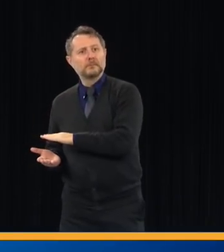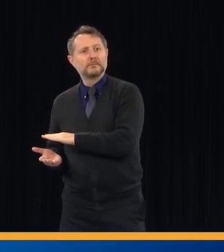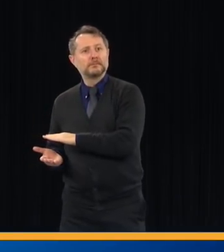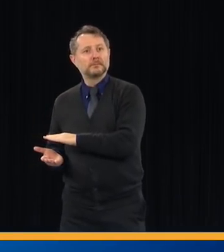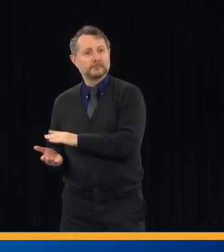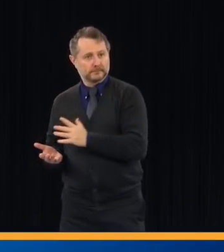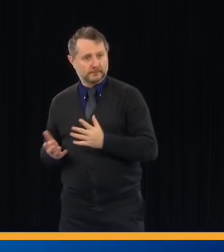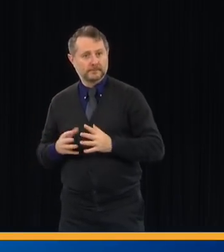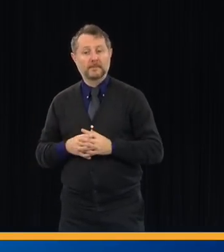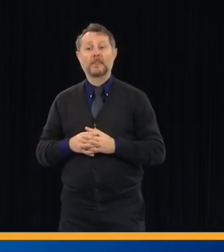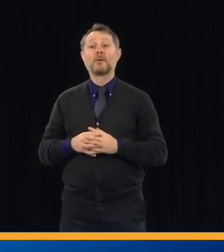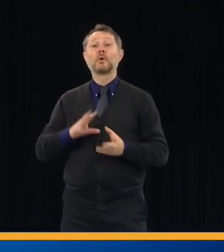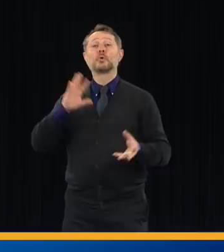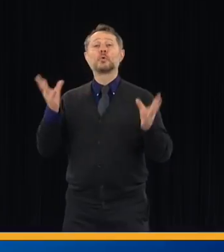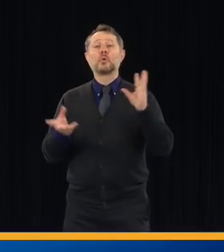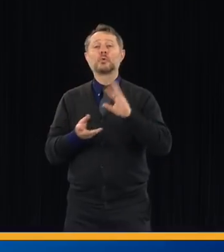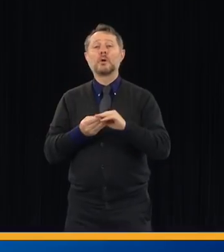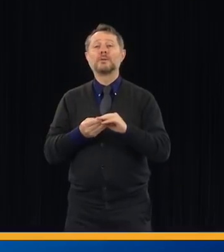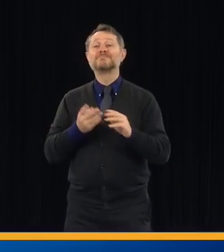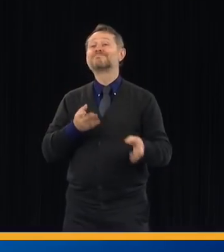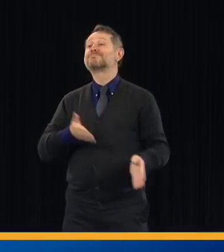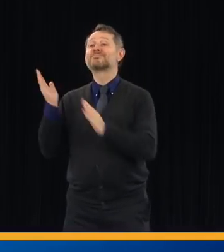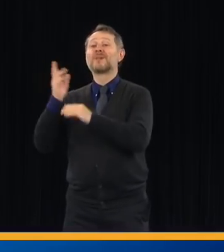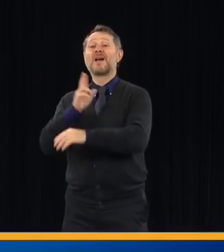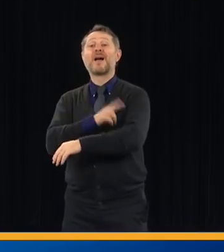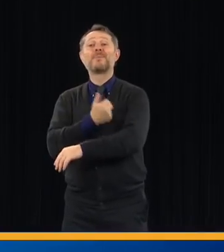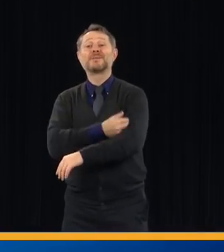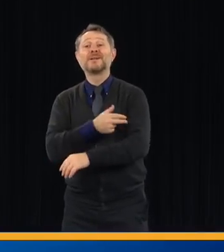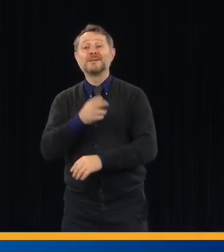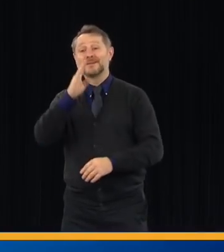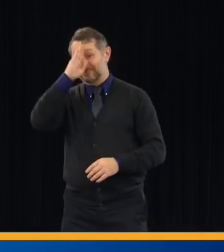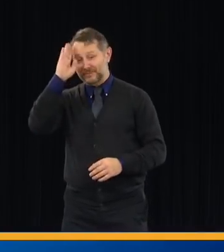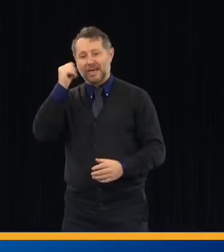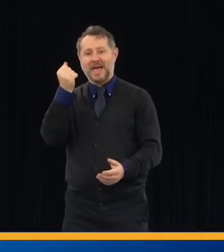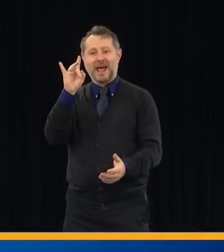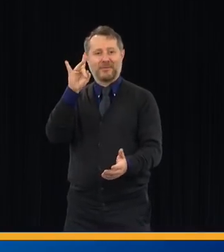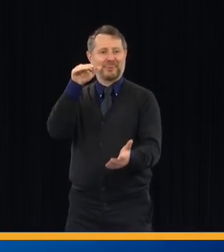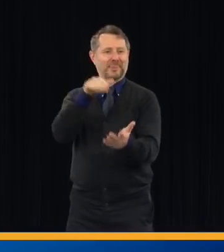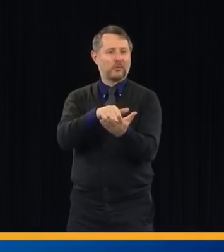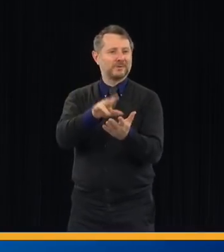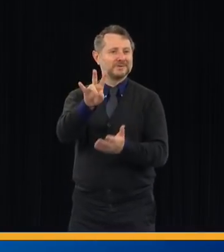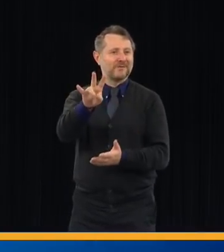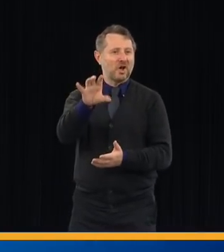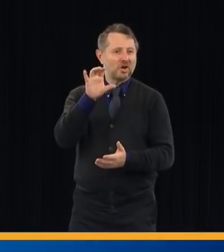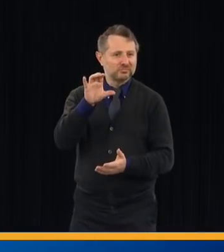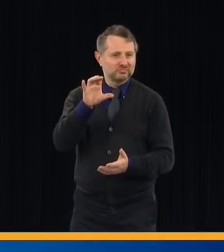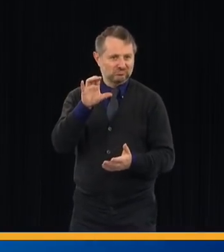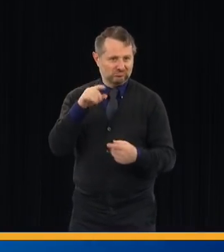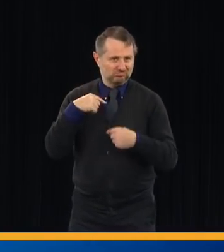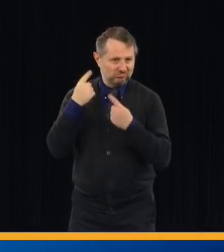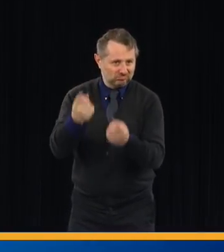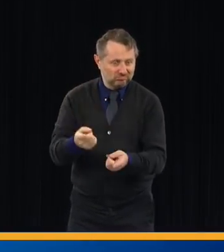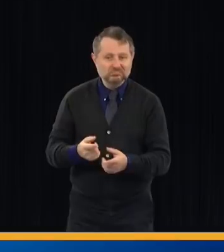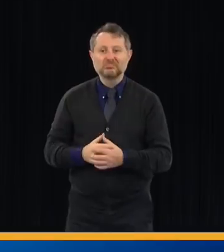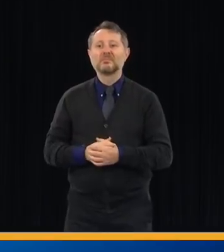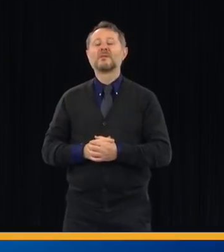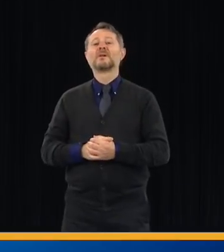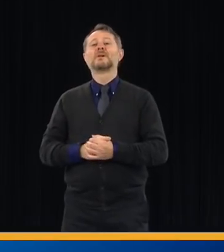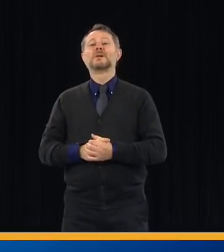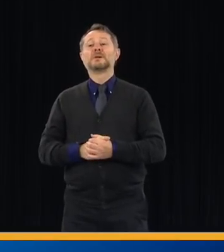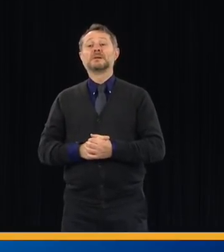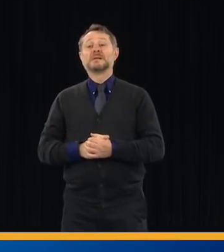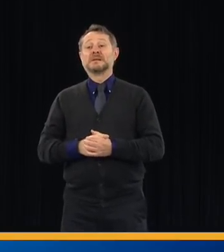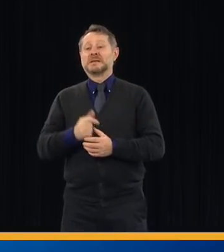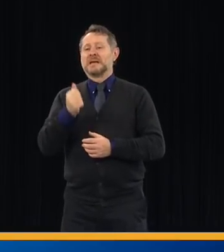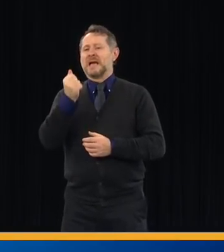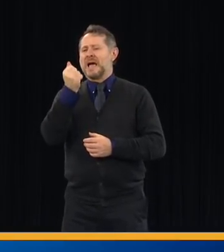Total hospitalizations, 18,700. But you see the 18, 18, 18, 18.